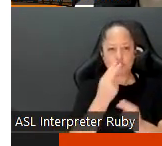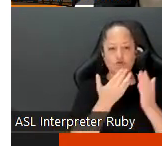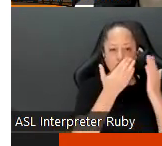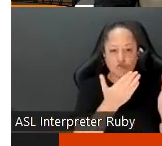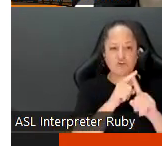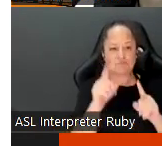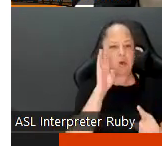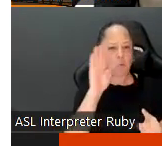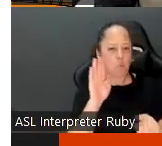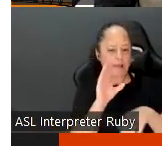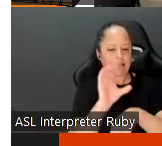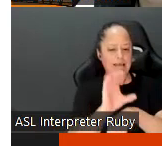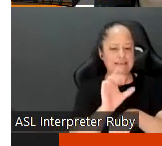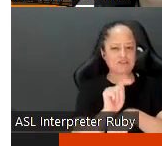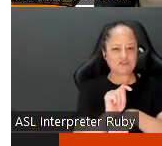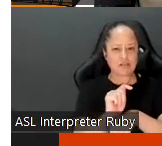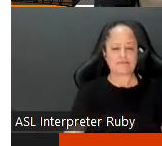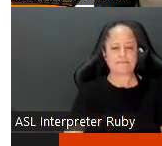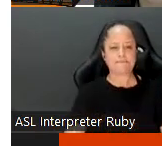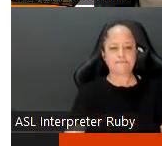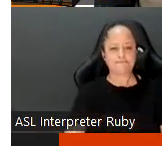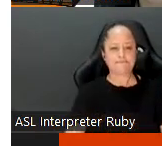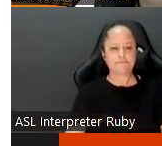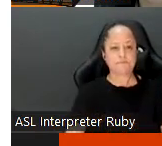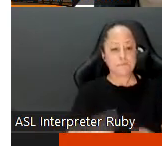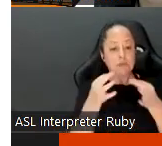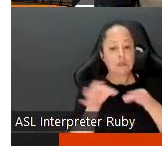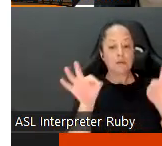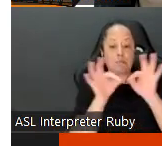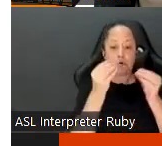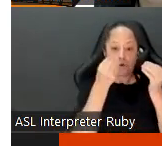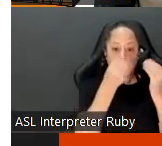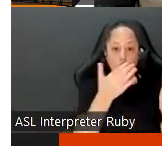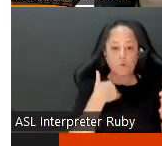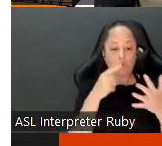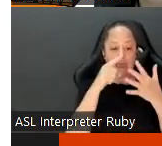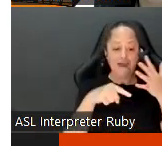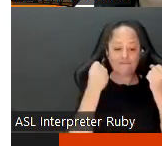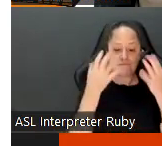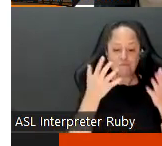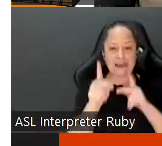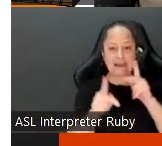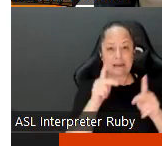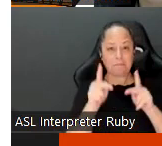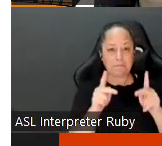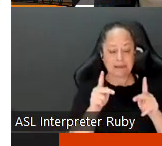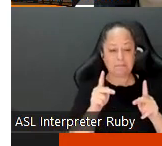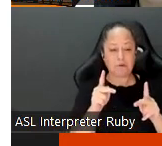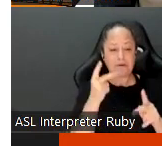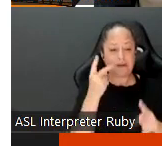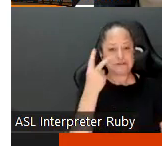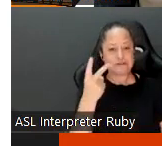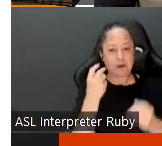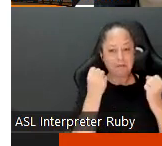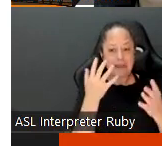but they will consult and then finally um what's important to note because i know that we have a lot of folks here i just was eyeballing the participants here